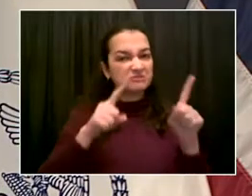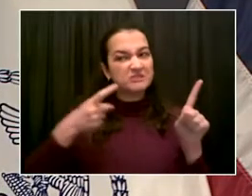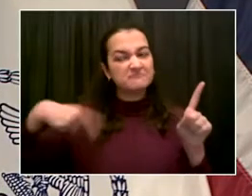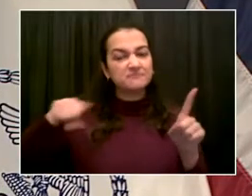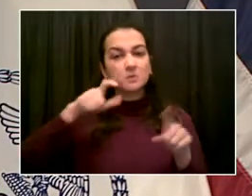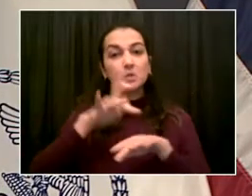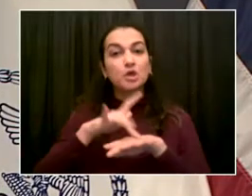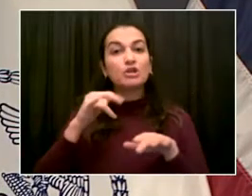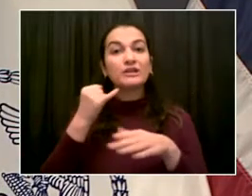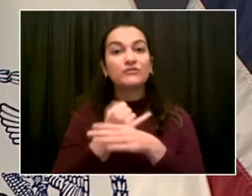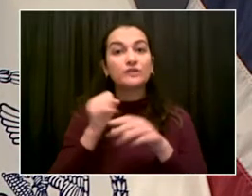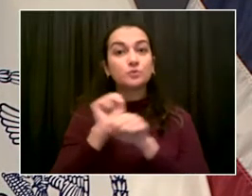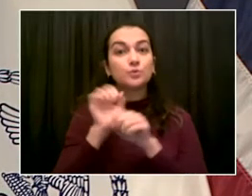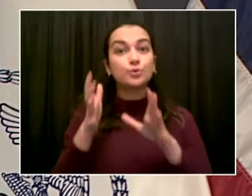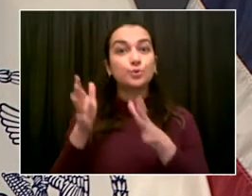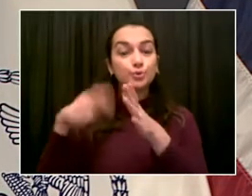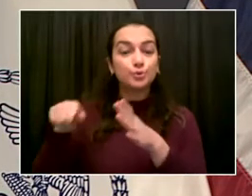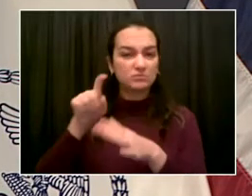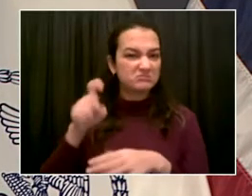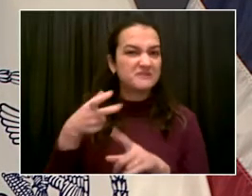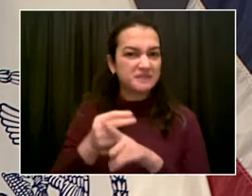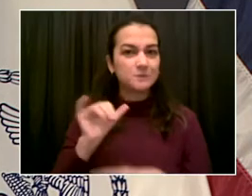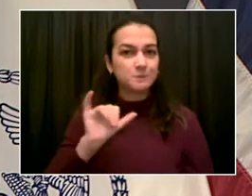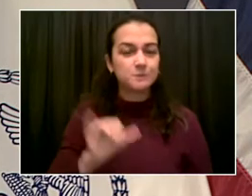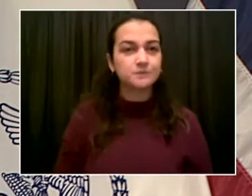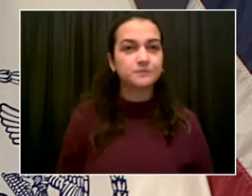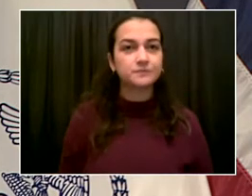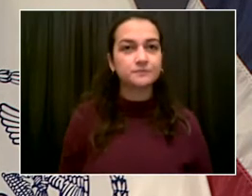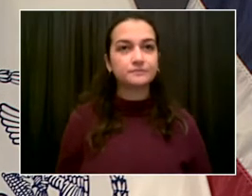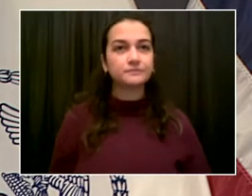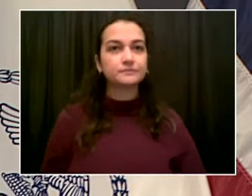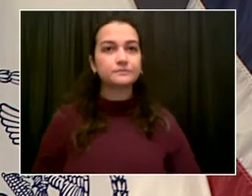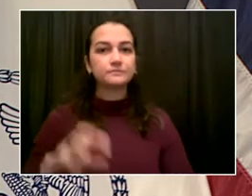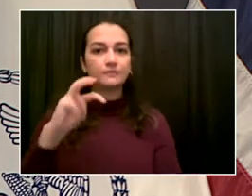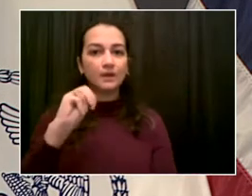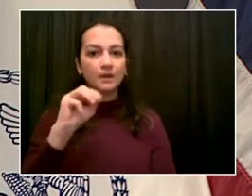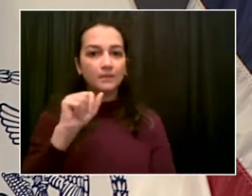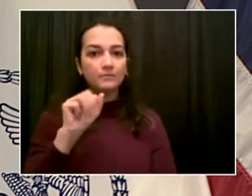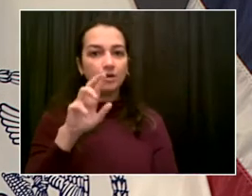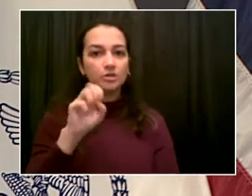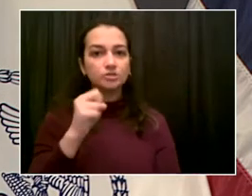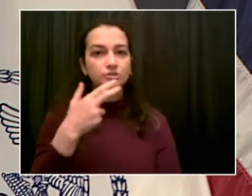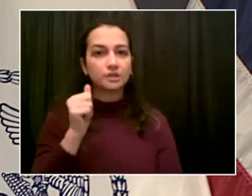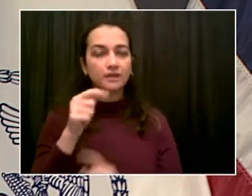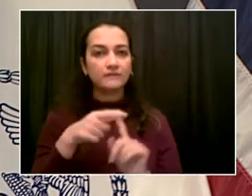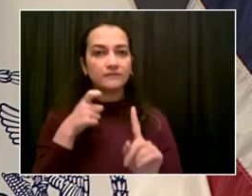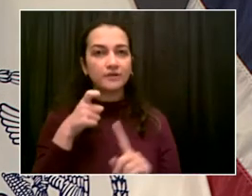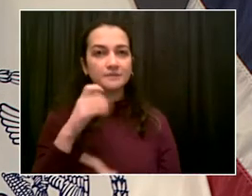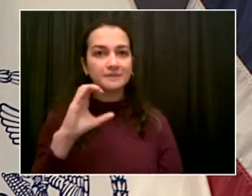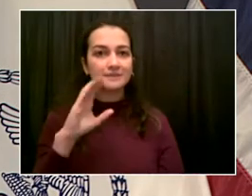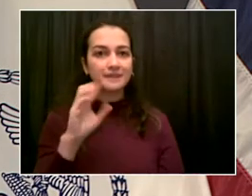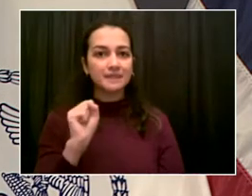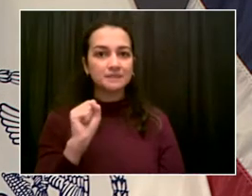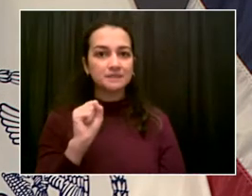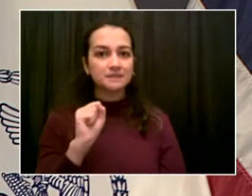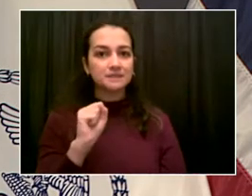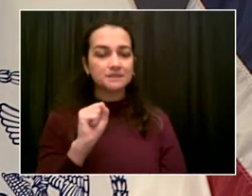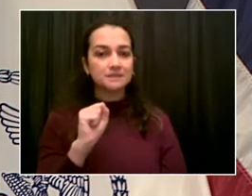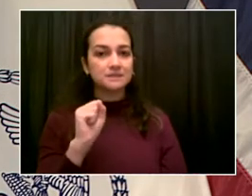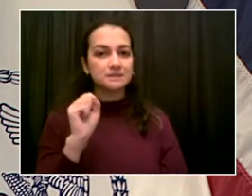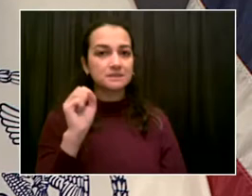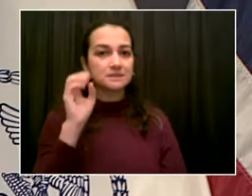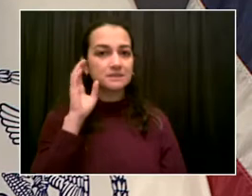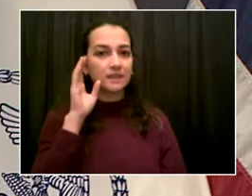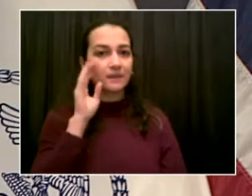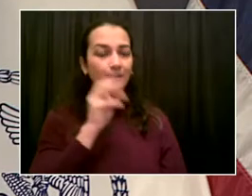from CBS. Good morning, Mr. Mayor. How are you doing today? I'm doing well, Marsha. How was your Thanksgiving? It was